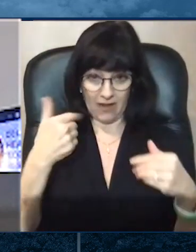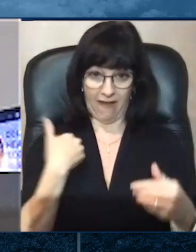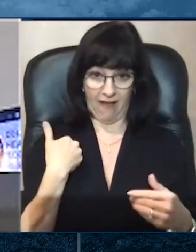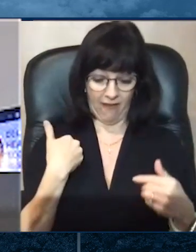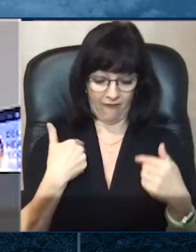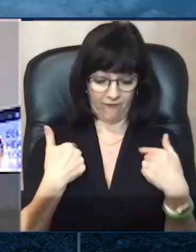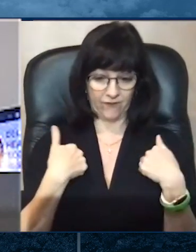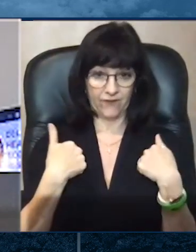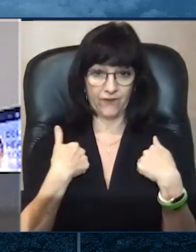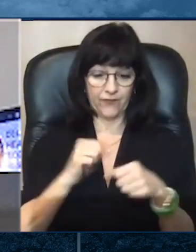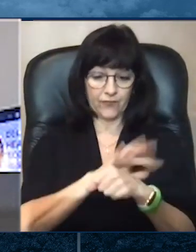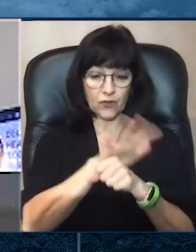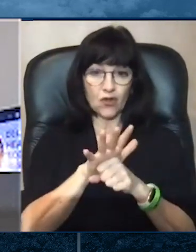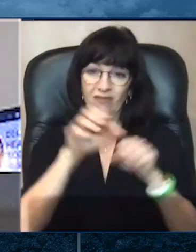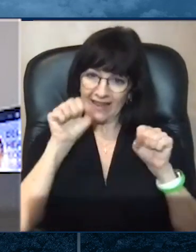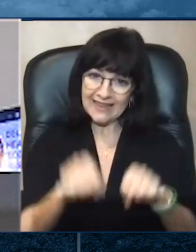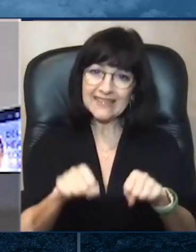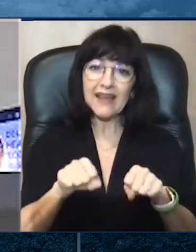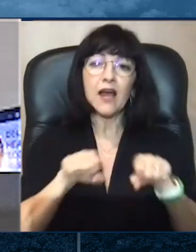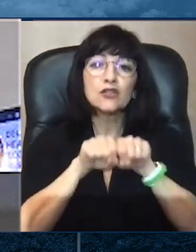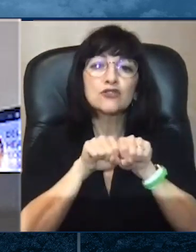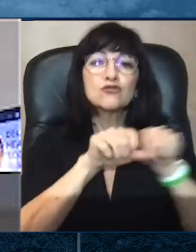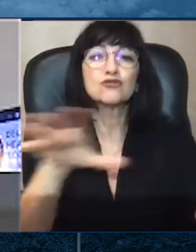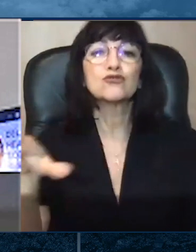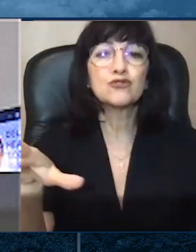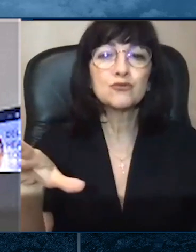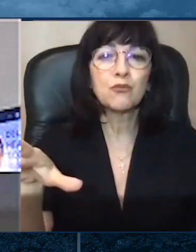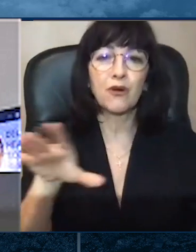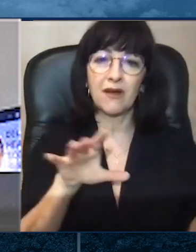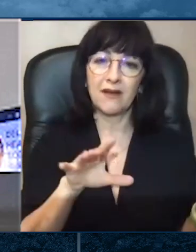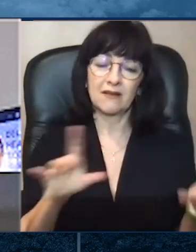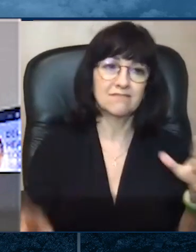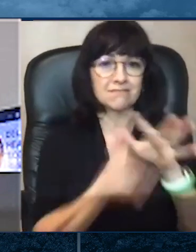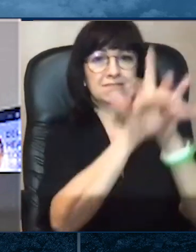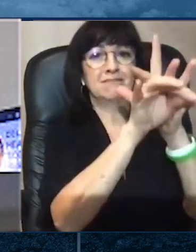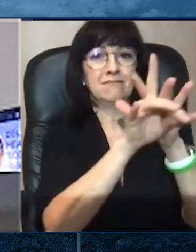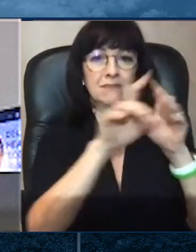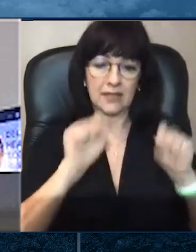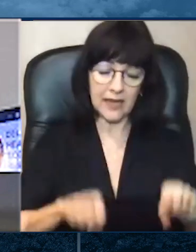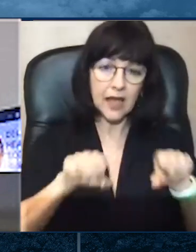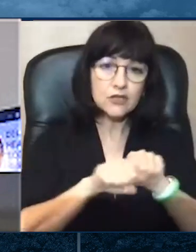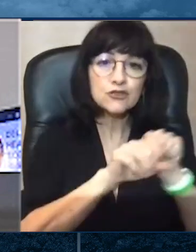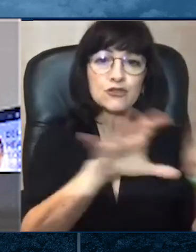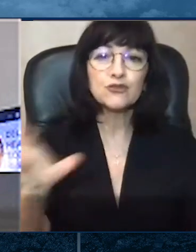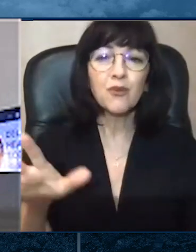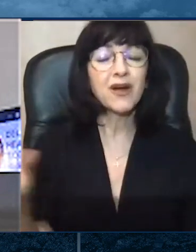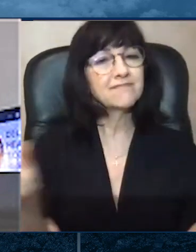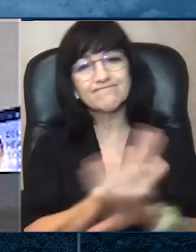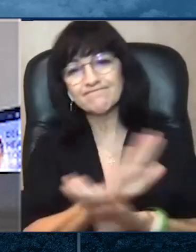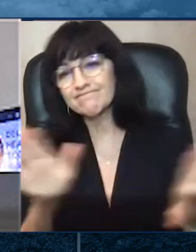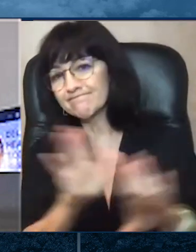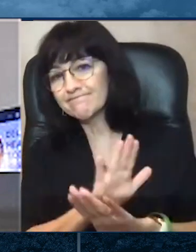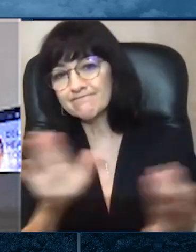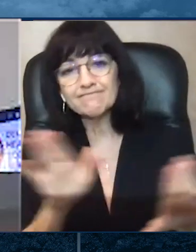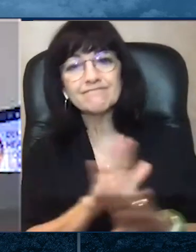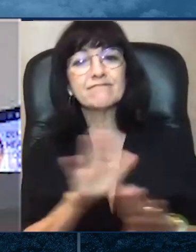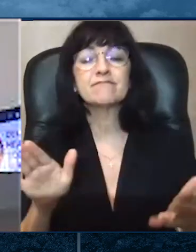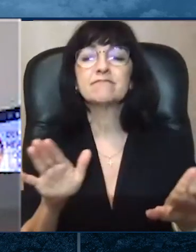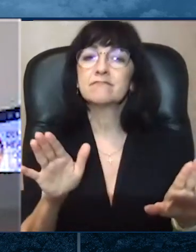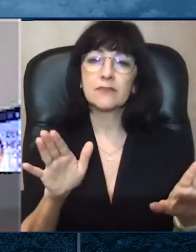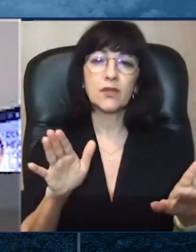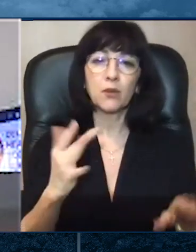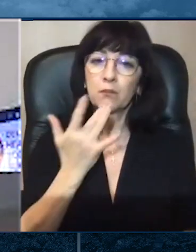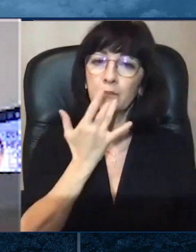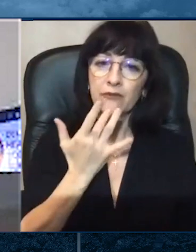las salas de emergencias se queden disponibles para las personas más